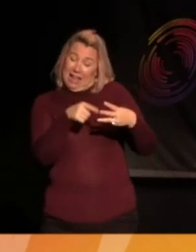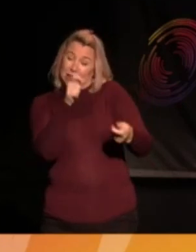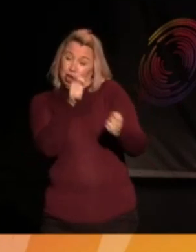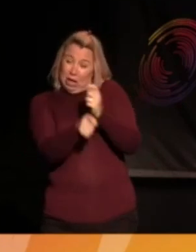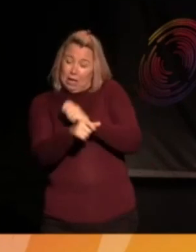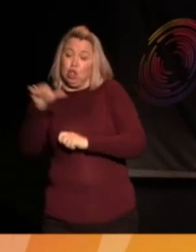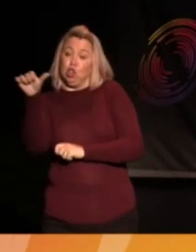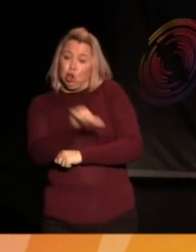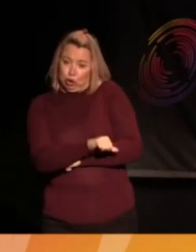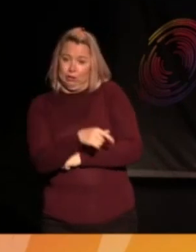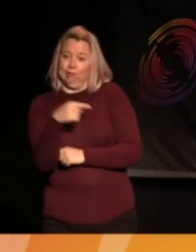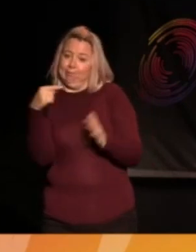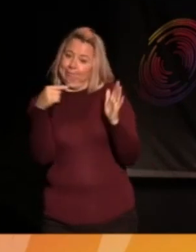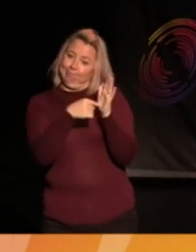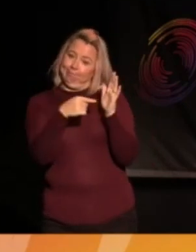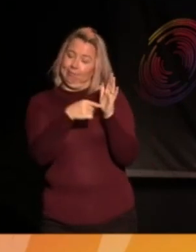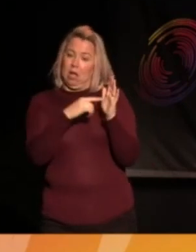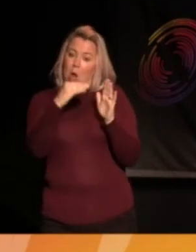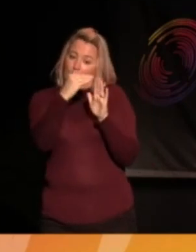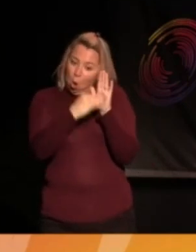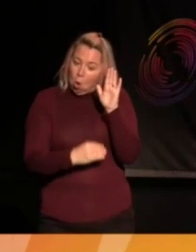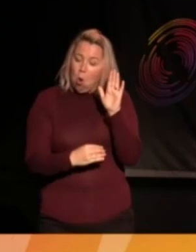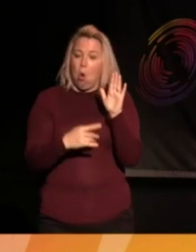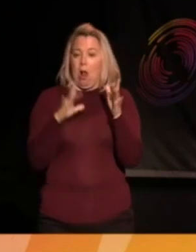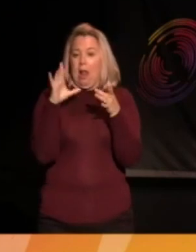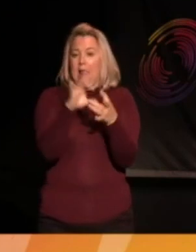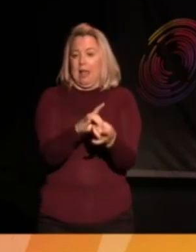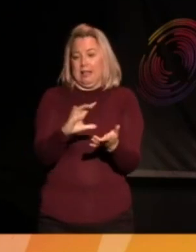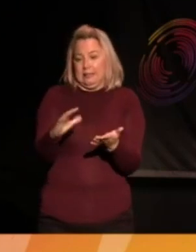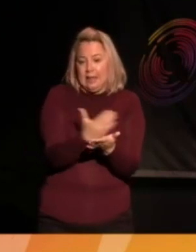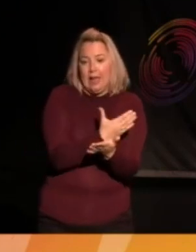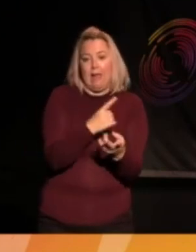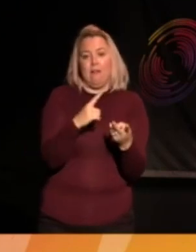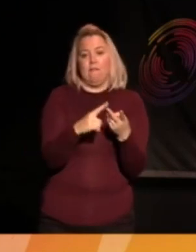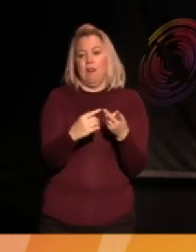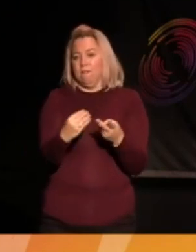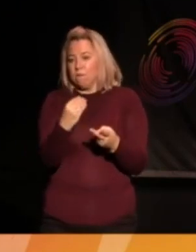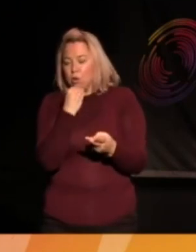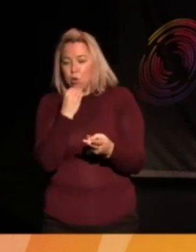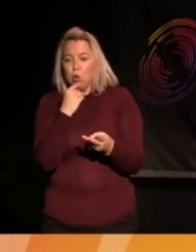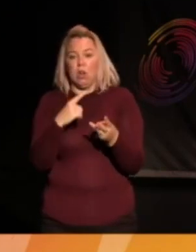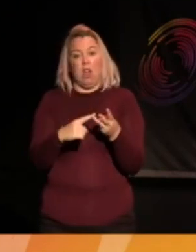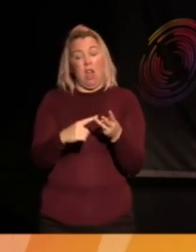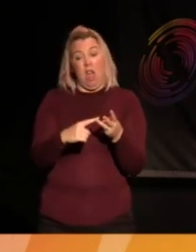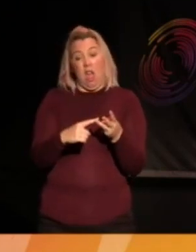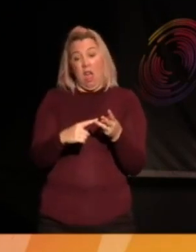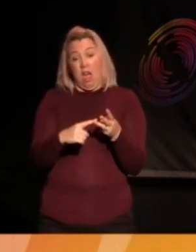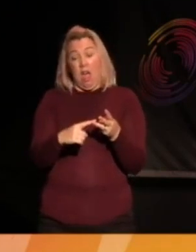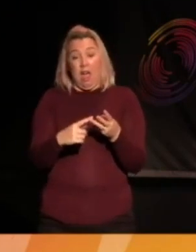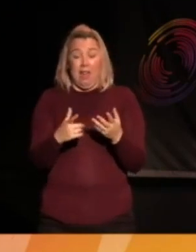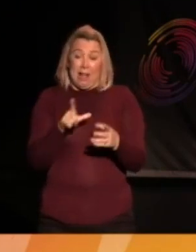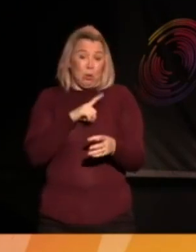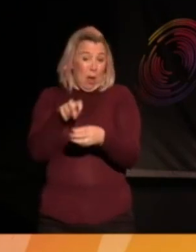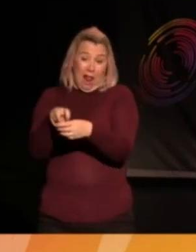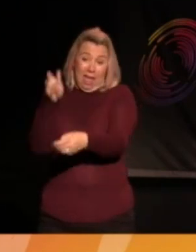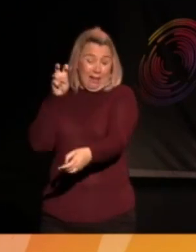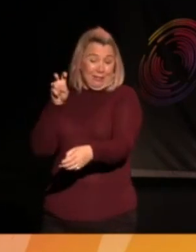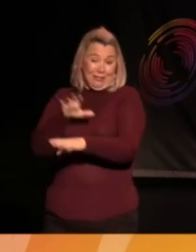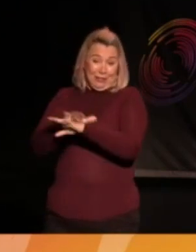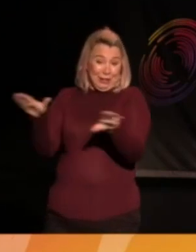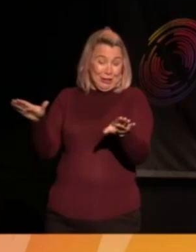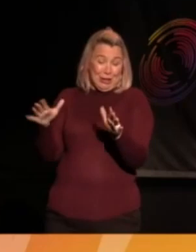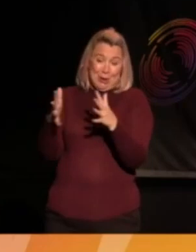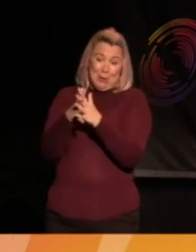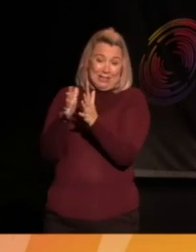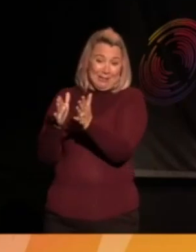think that's, change that's needed. And I do think the generation of politicians of which I was a part, it's why I left, to be honest, it's why I left